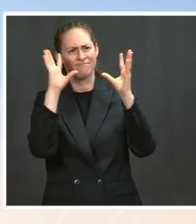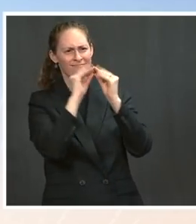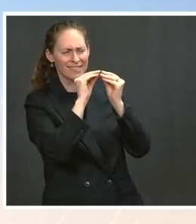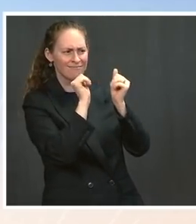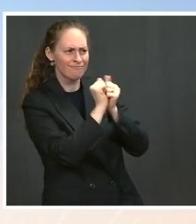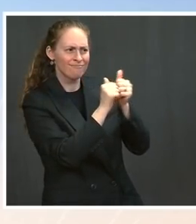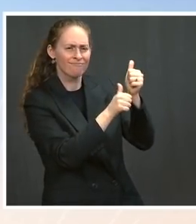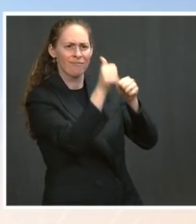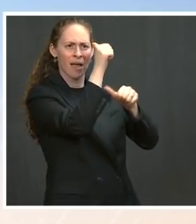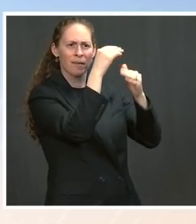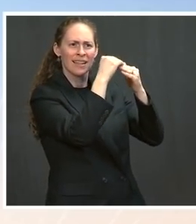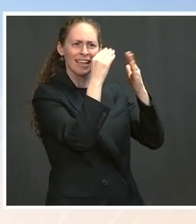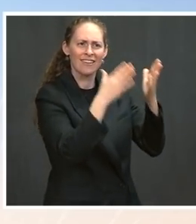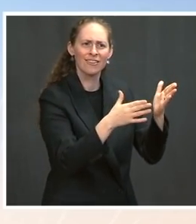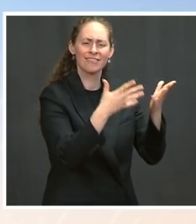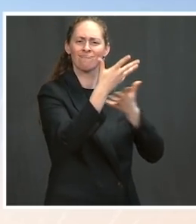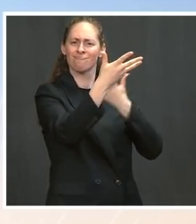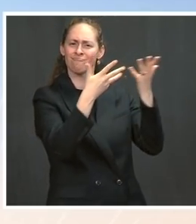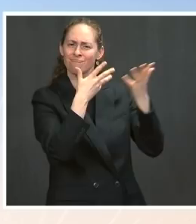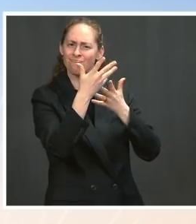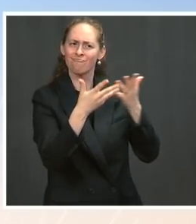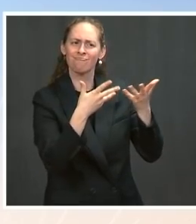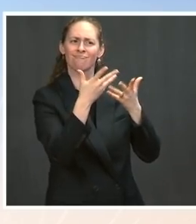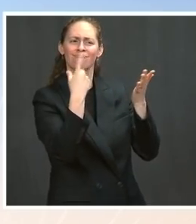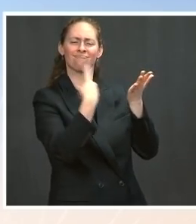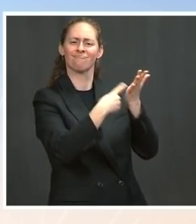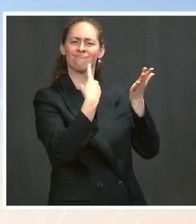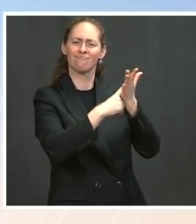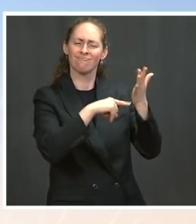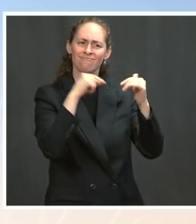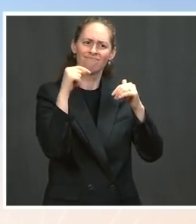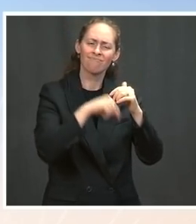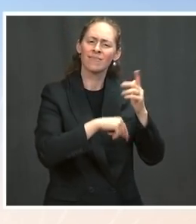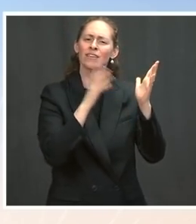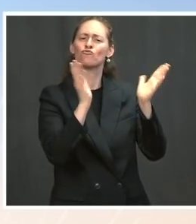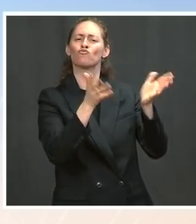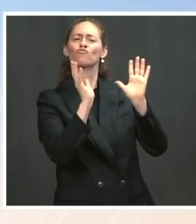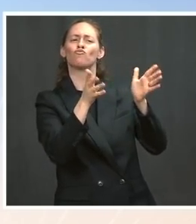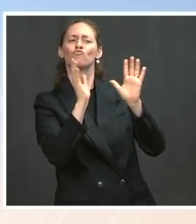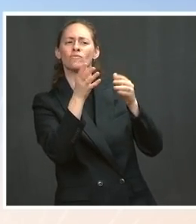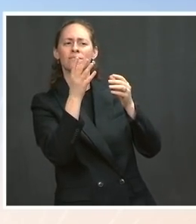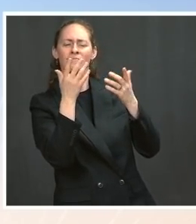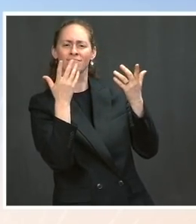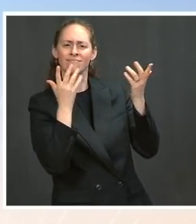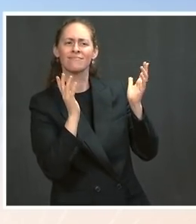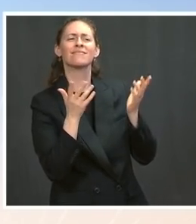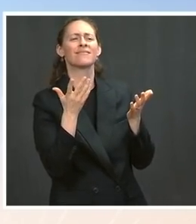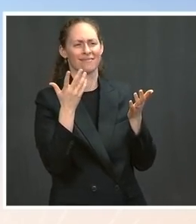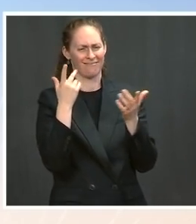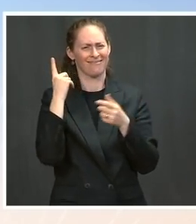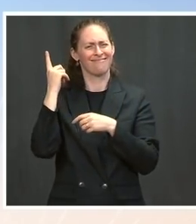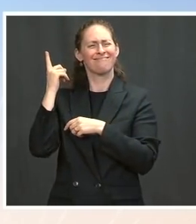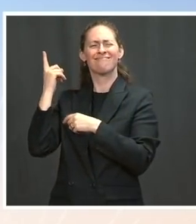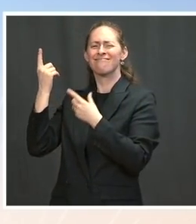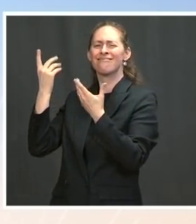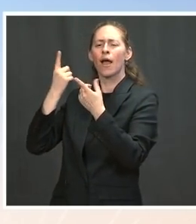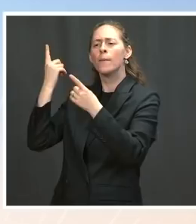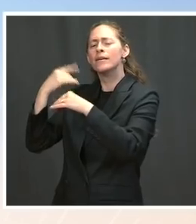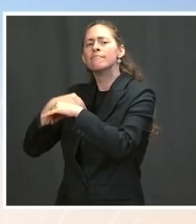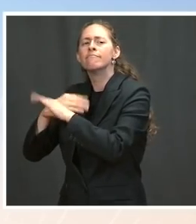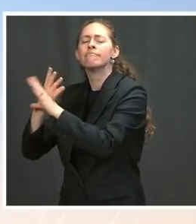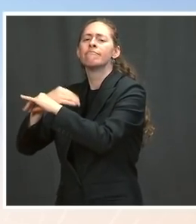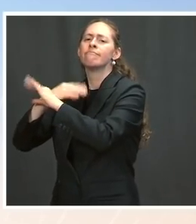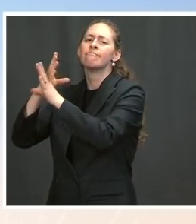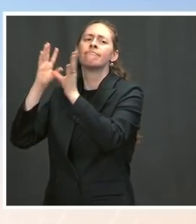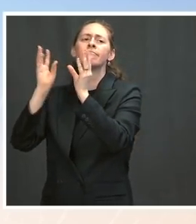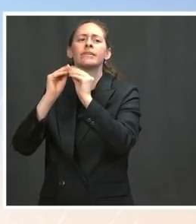and they even shared a meal. So, and the President has had dozens of conversations and calls with world leaders. And it should be no